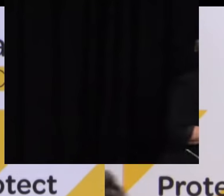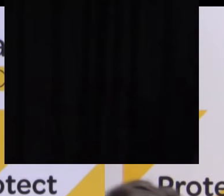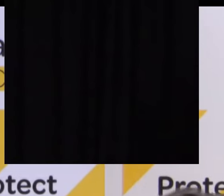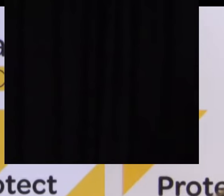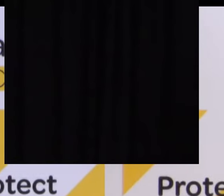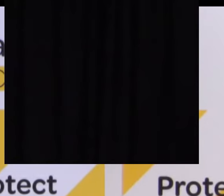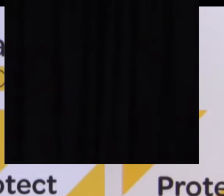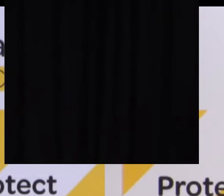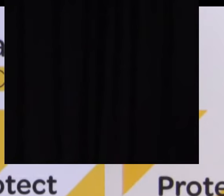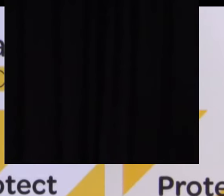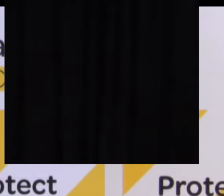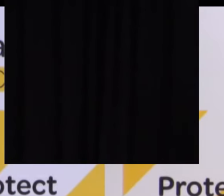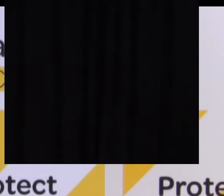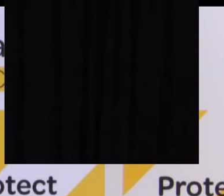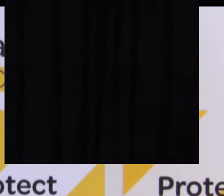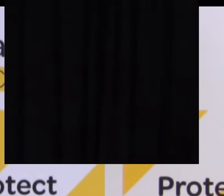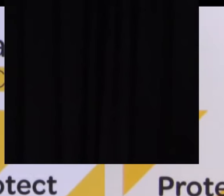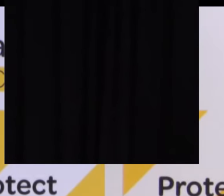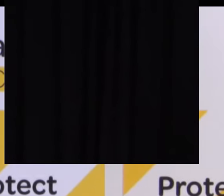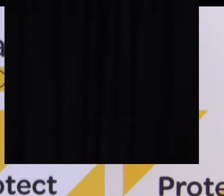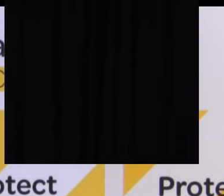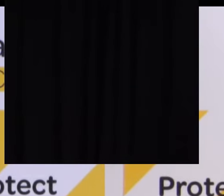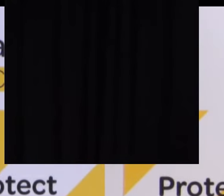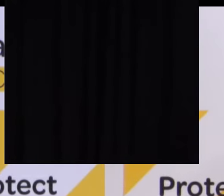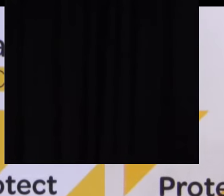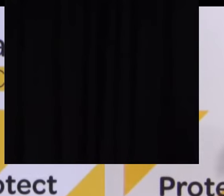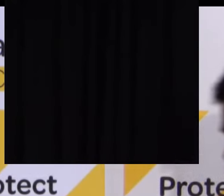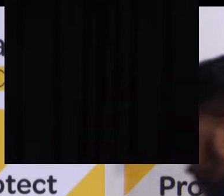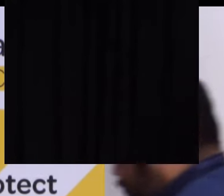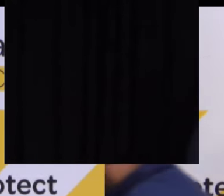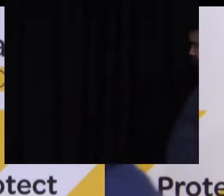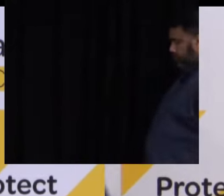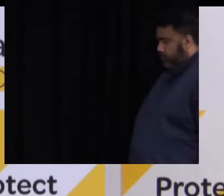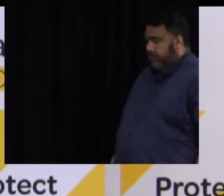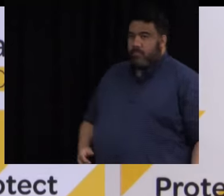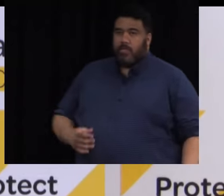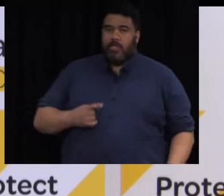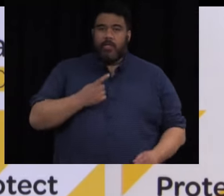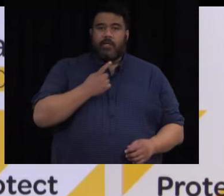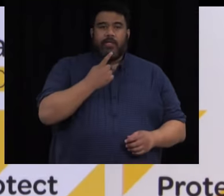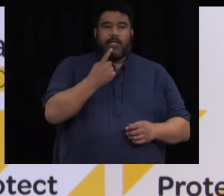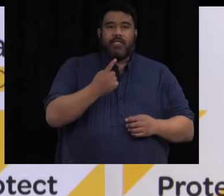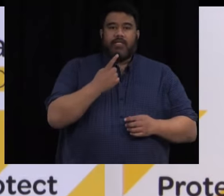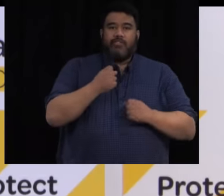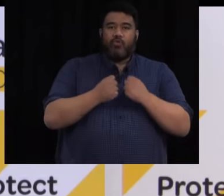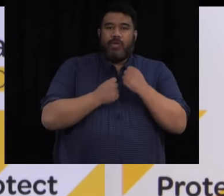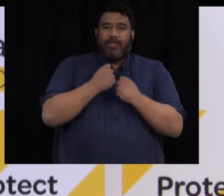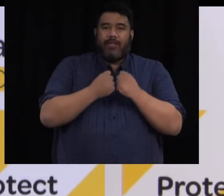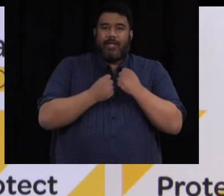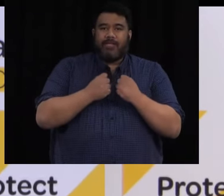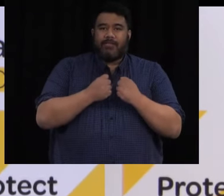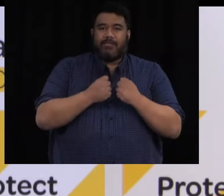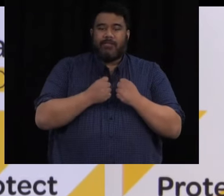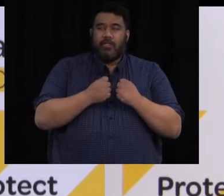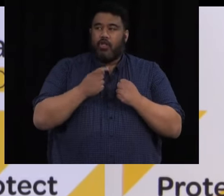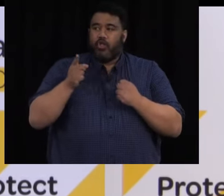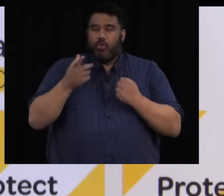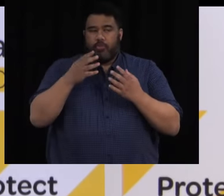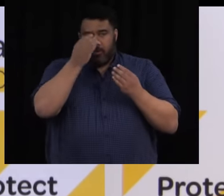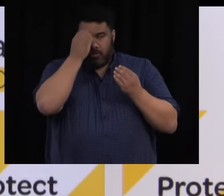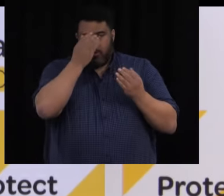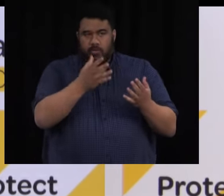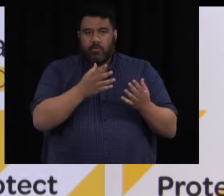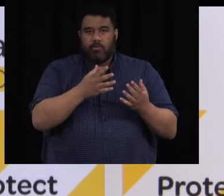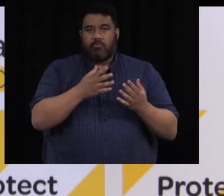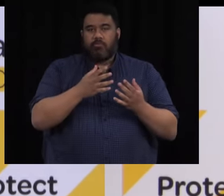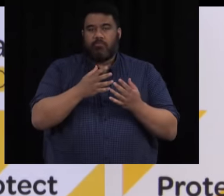so on the individual athletes have been told that changes are coming, so is that what you sort of foreshadowed earlier in that they'll